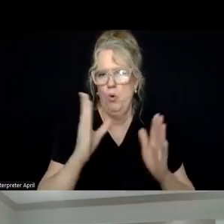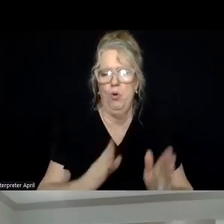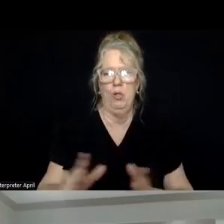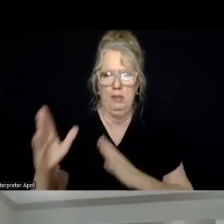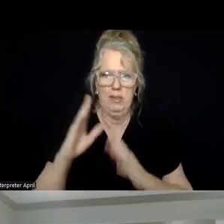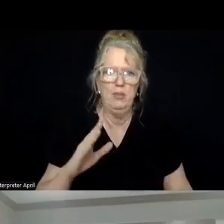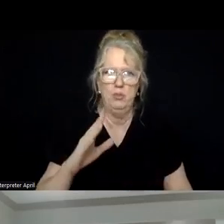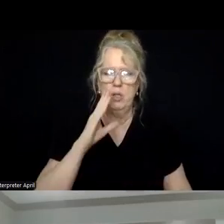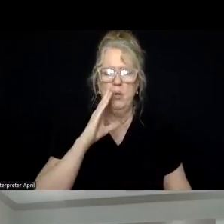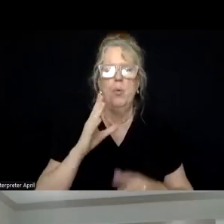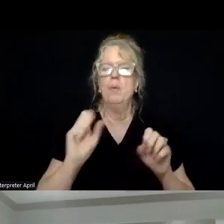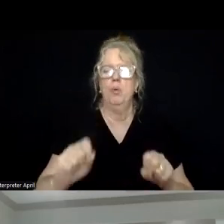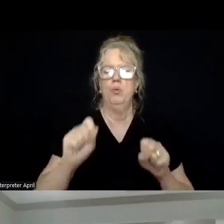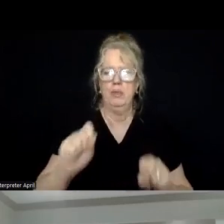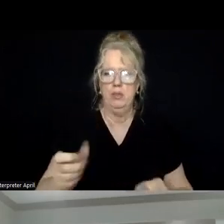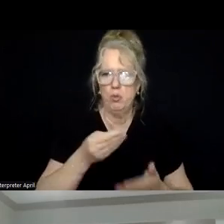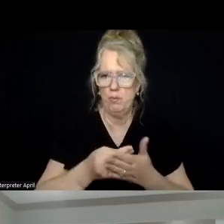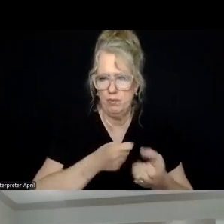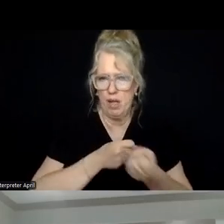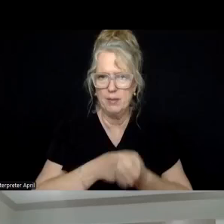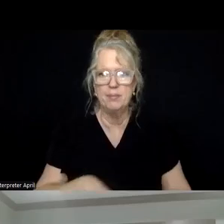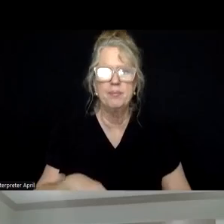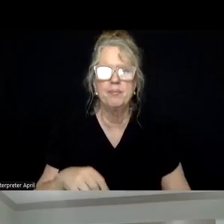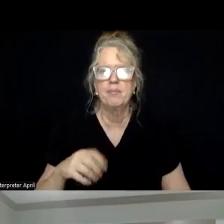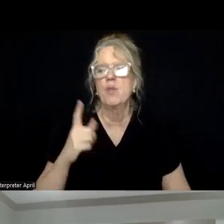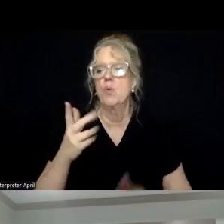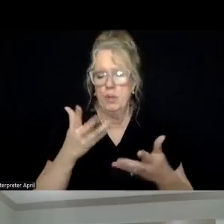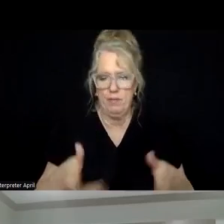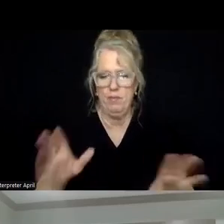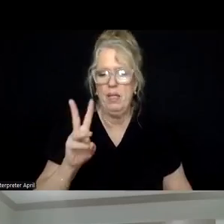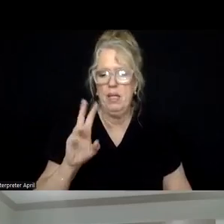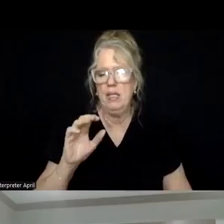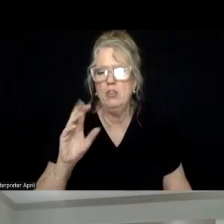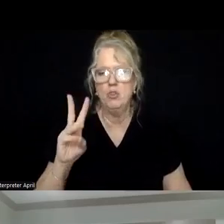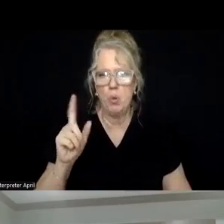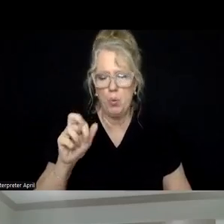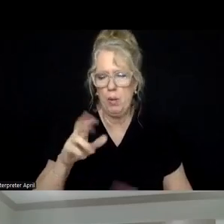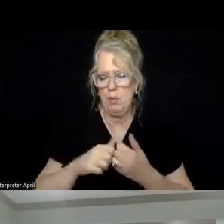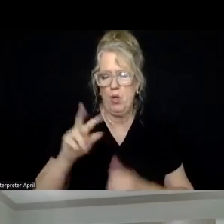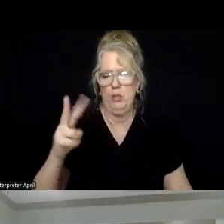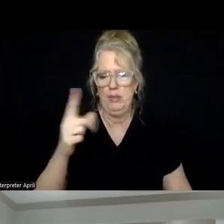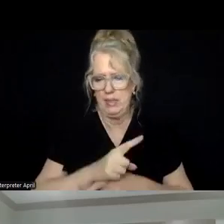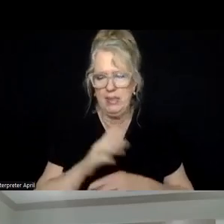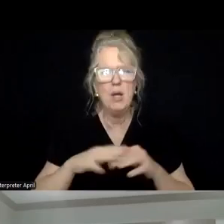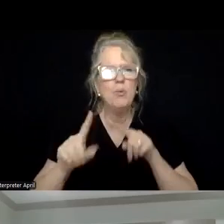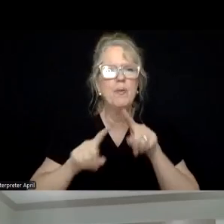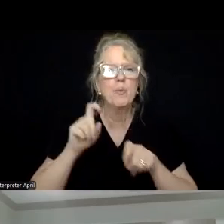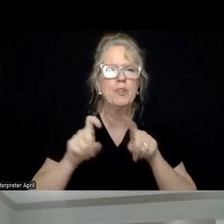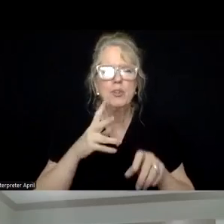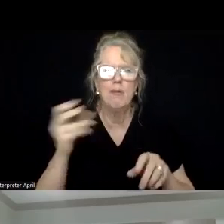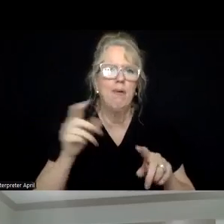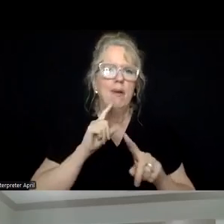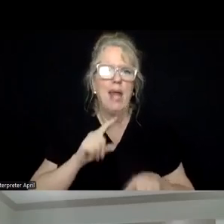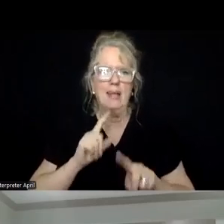with potential funders. Uh, we're going to end the webinar on the second day with some, uh, question and answer sessions.